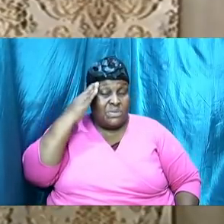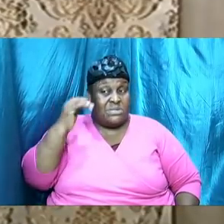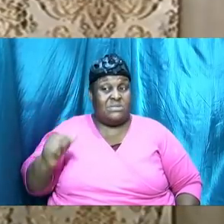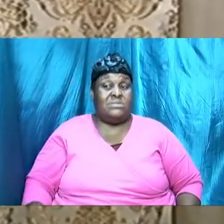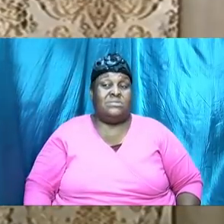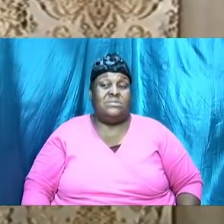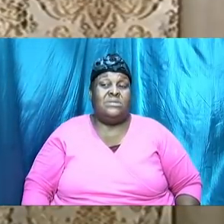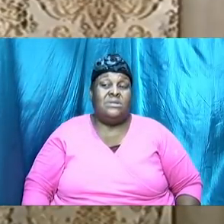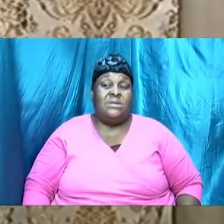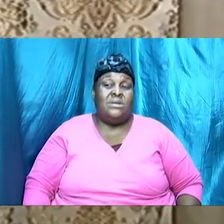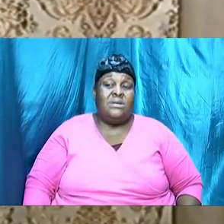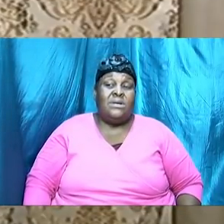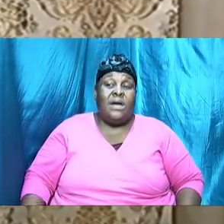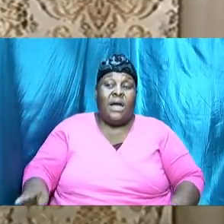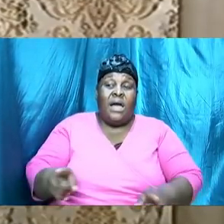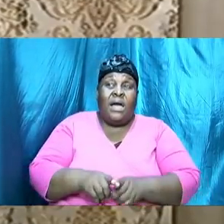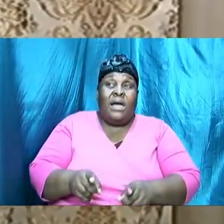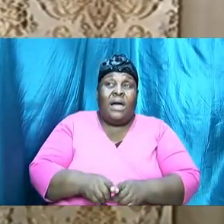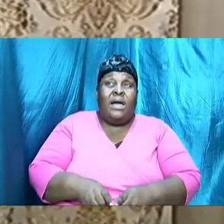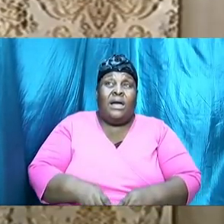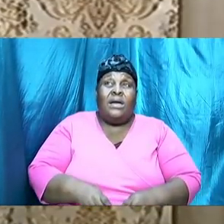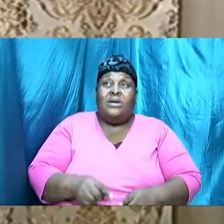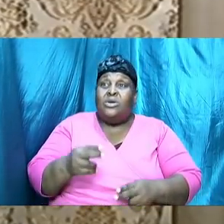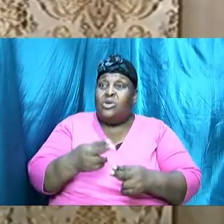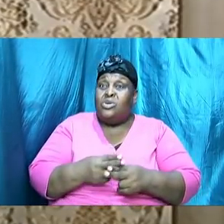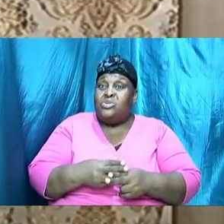as soon as Eve came